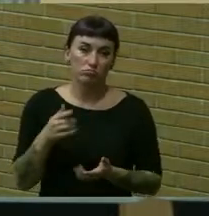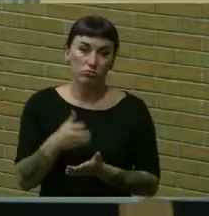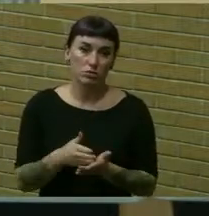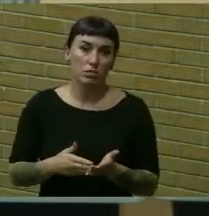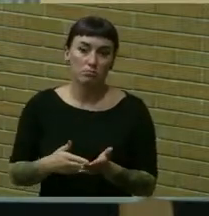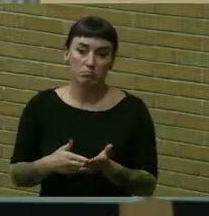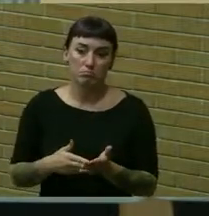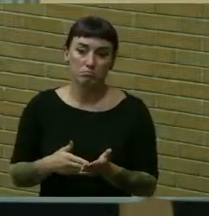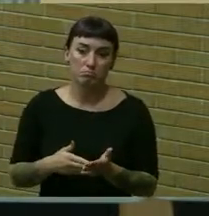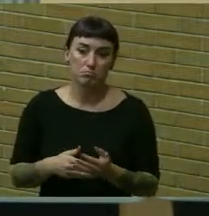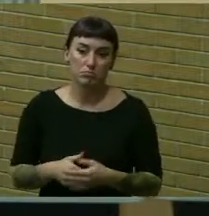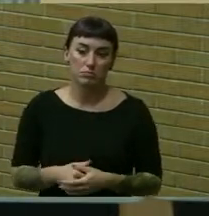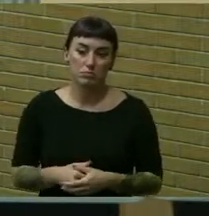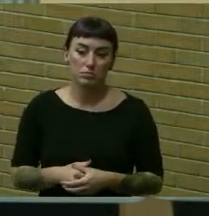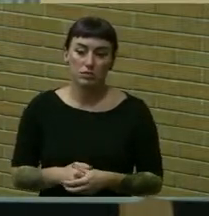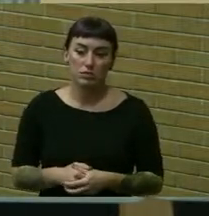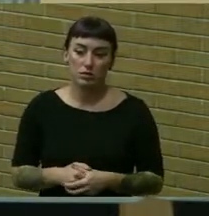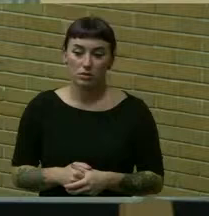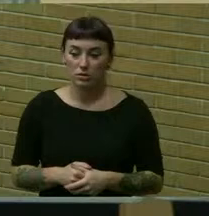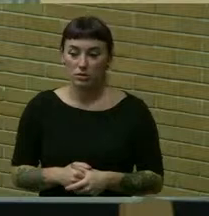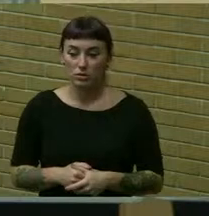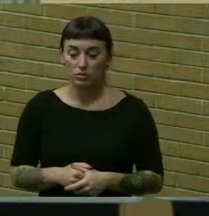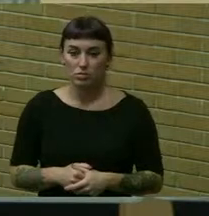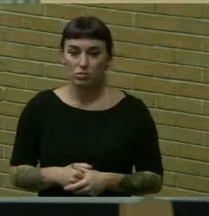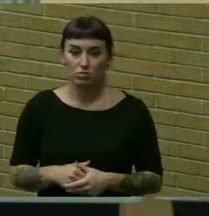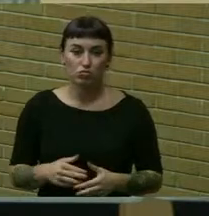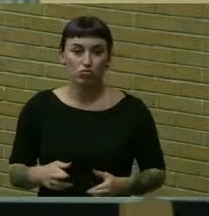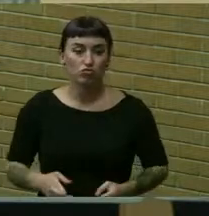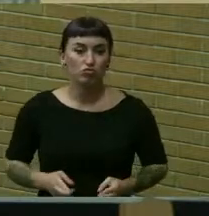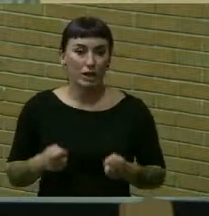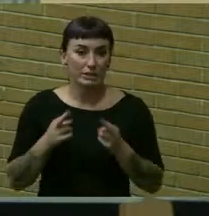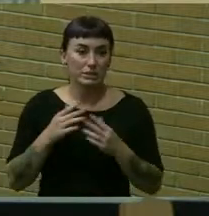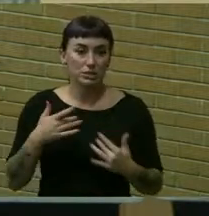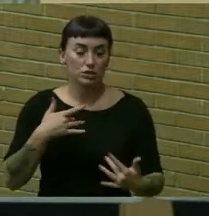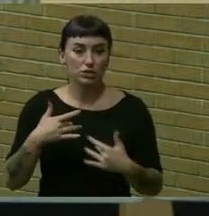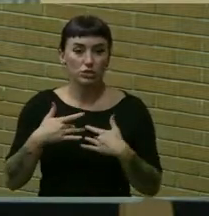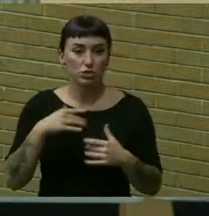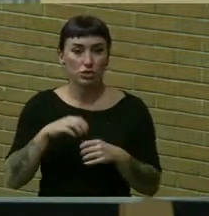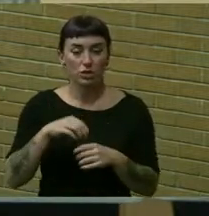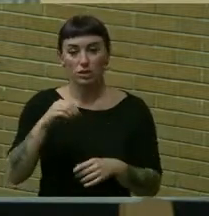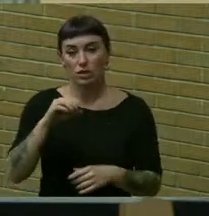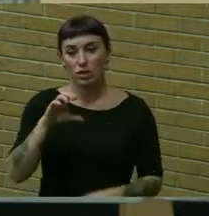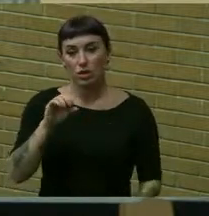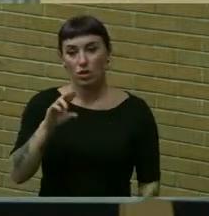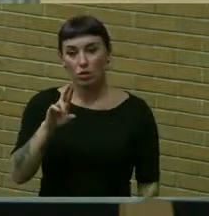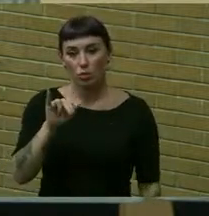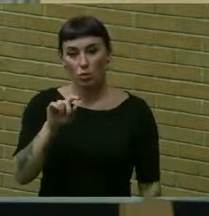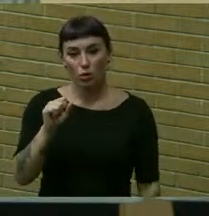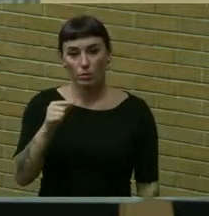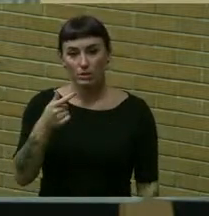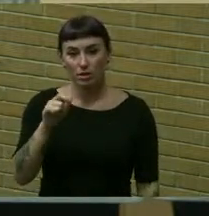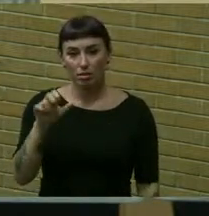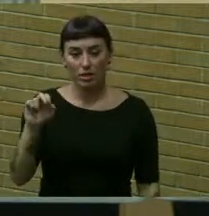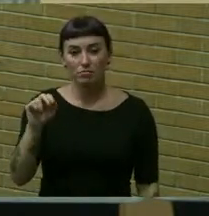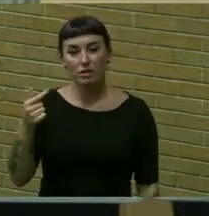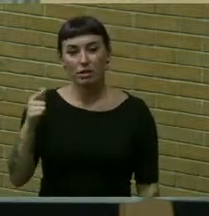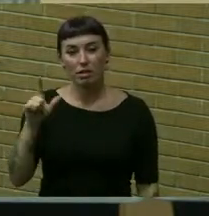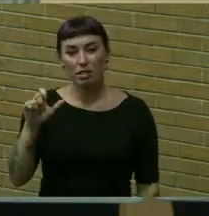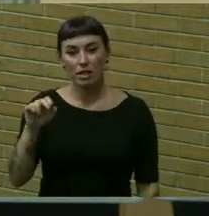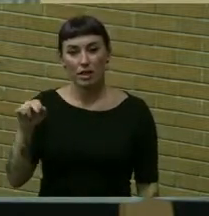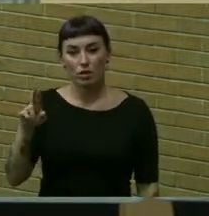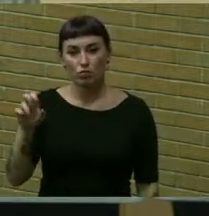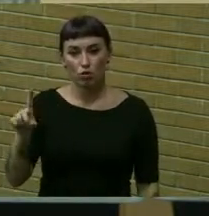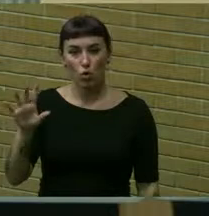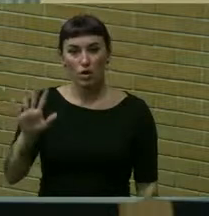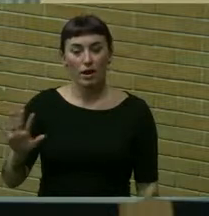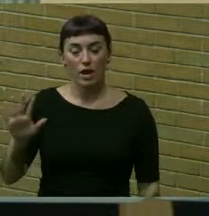resident concerns in the corbett's glenn specifically the glenn road area and